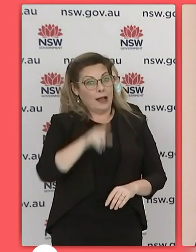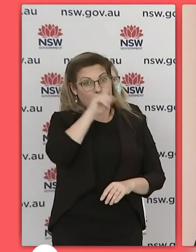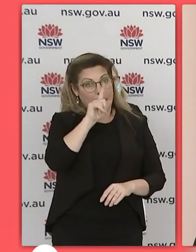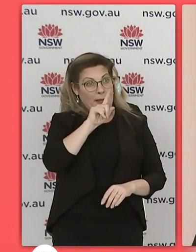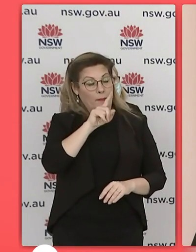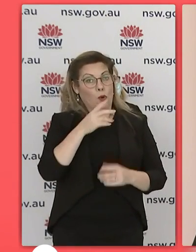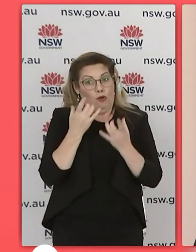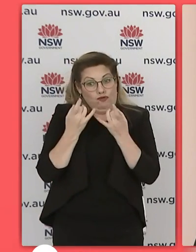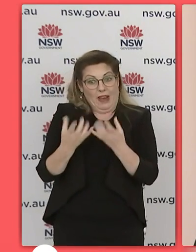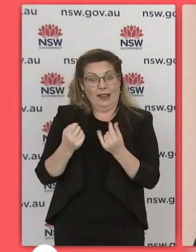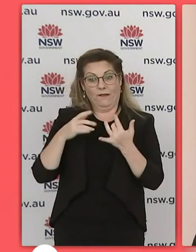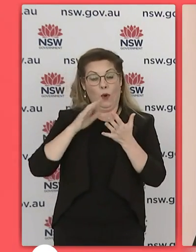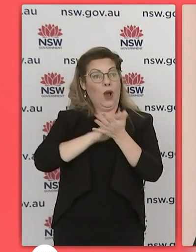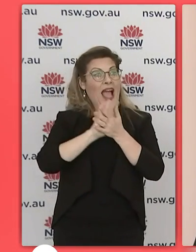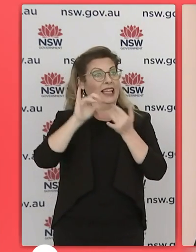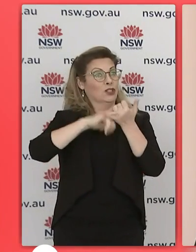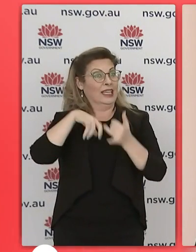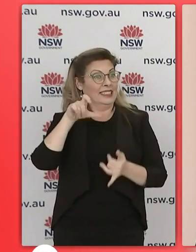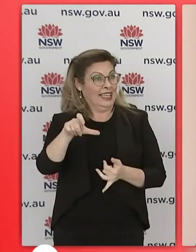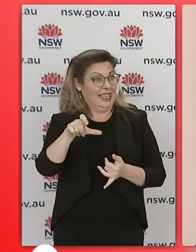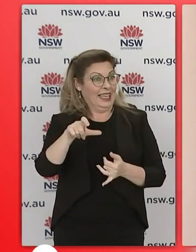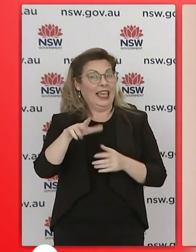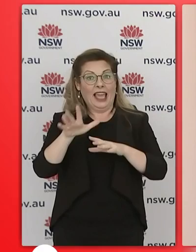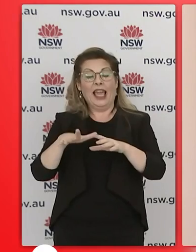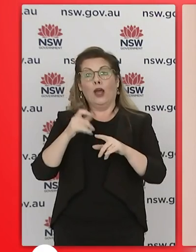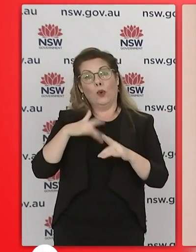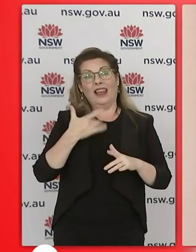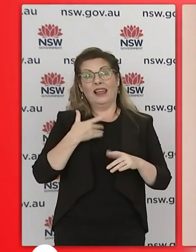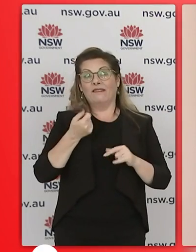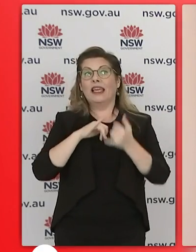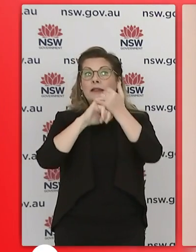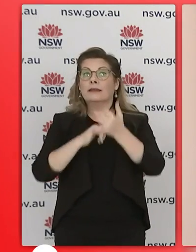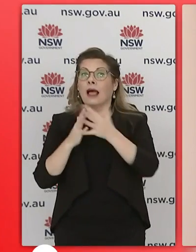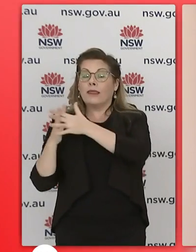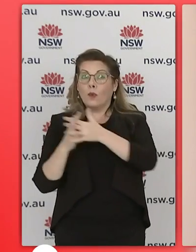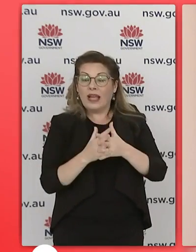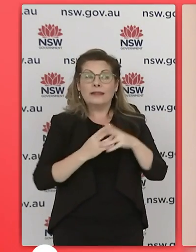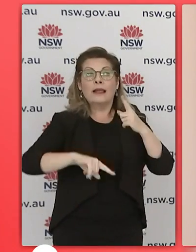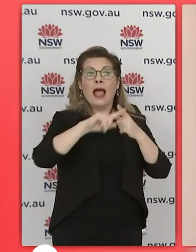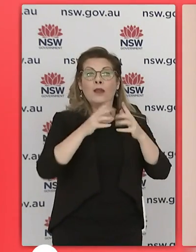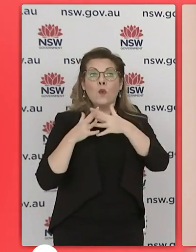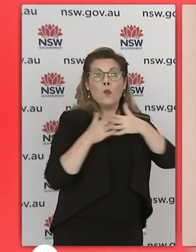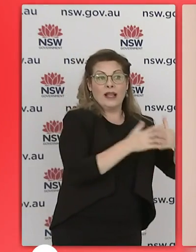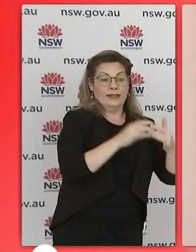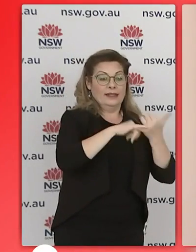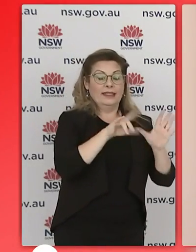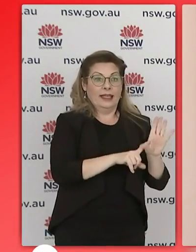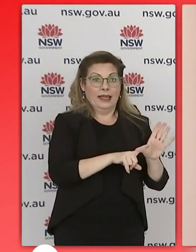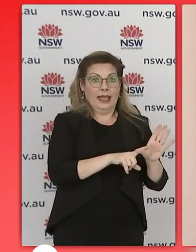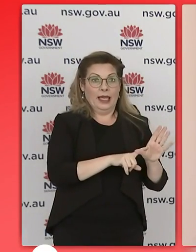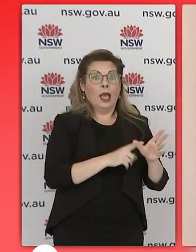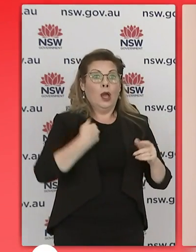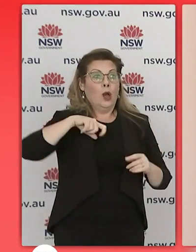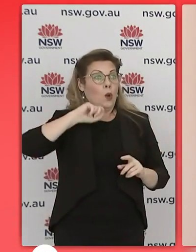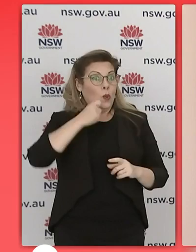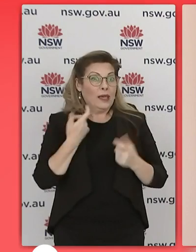arena next week and the way you do that is that there will be a a link come out to you there'll be messages come out to